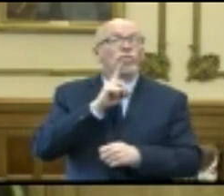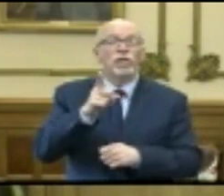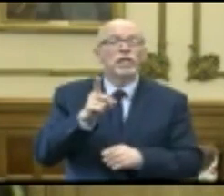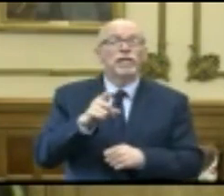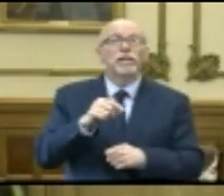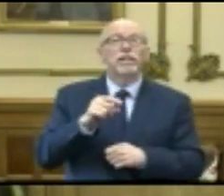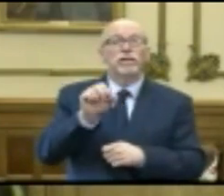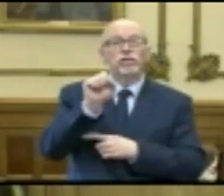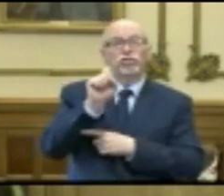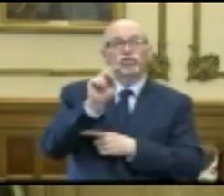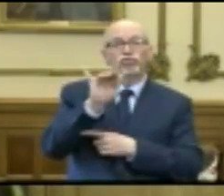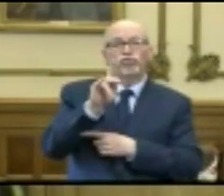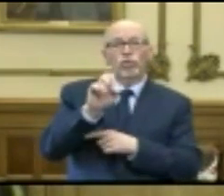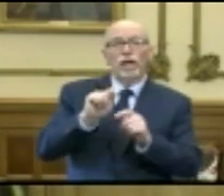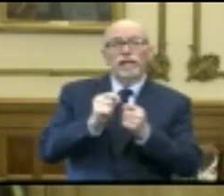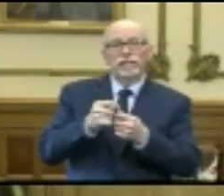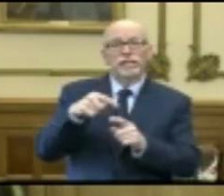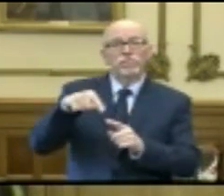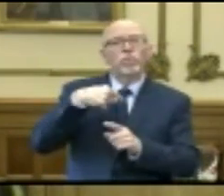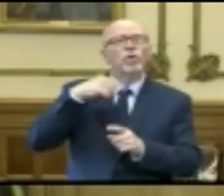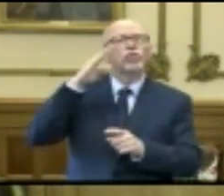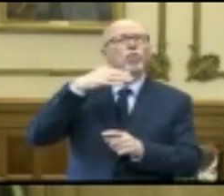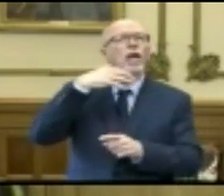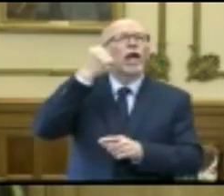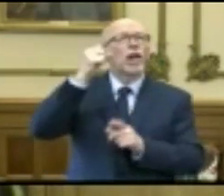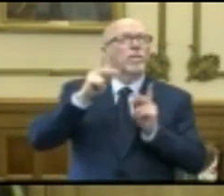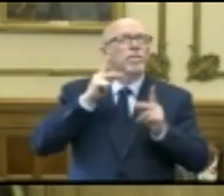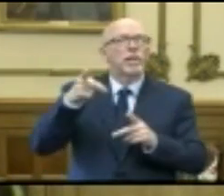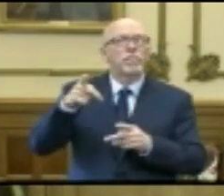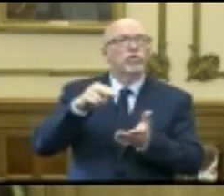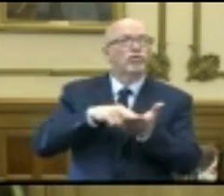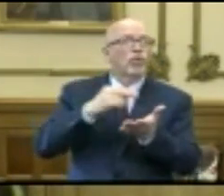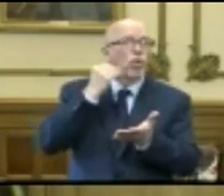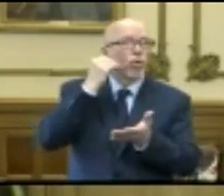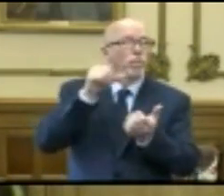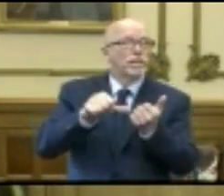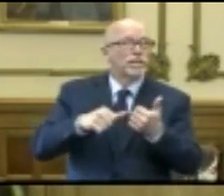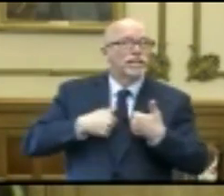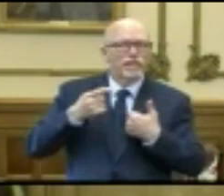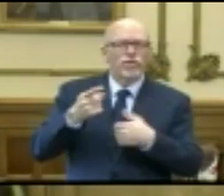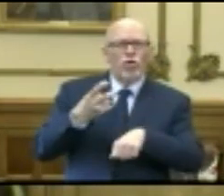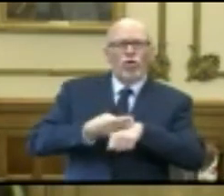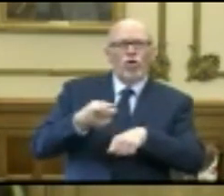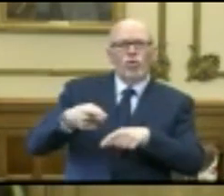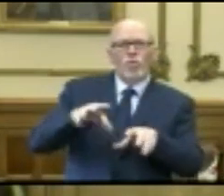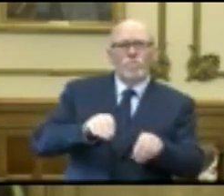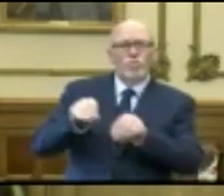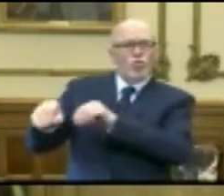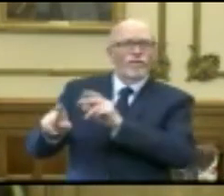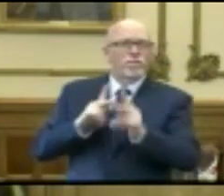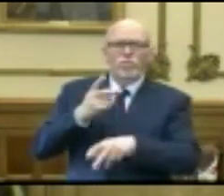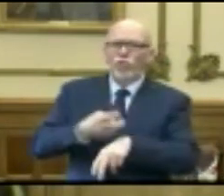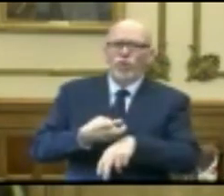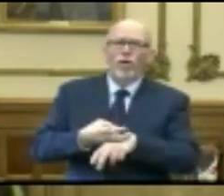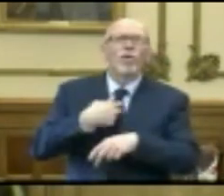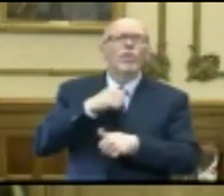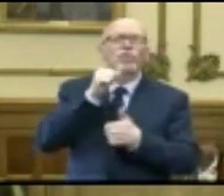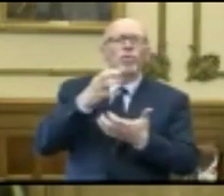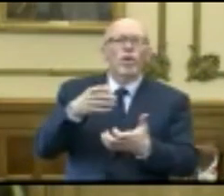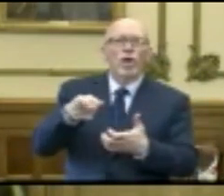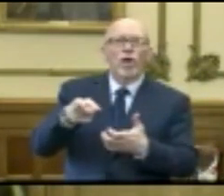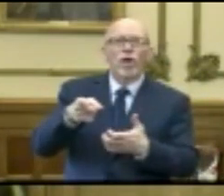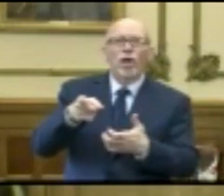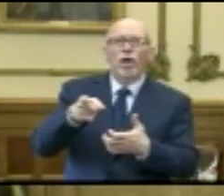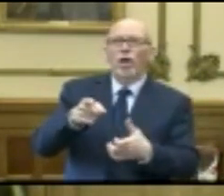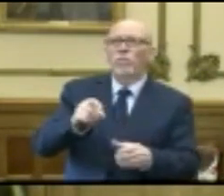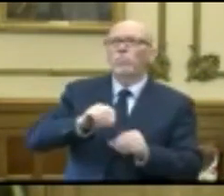the concept of the strike team was we know that elderly individuals in long-term care facilities, it's very difficult to move them. And we really didn't want them early on